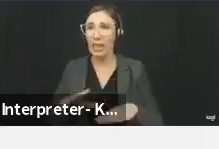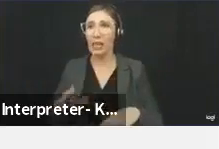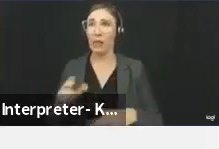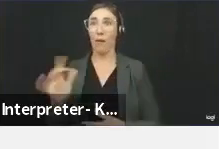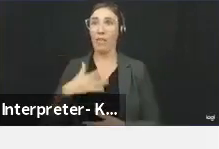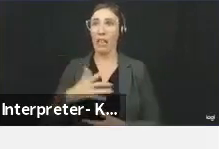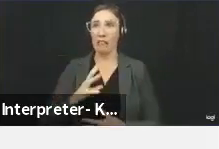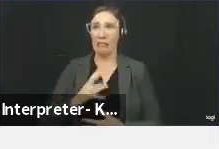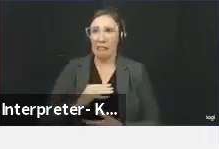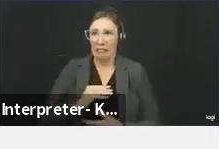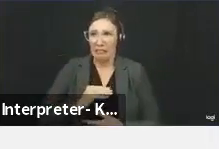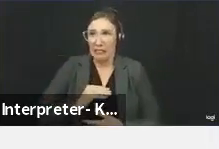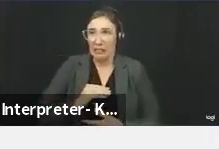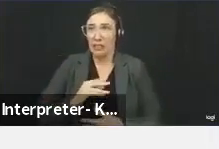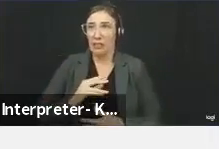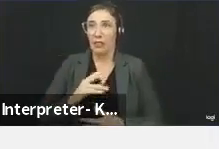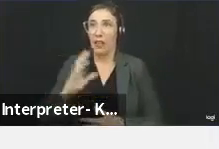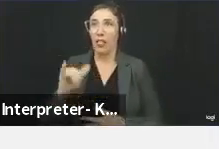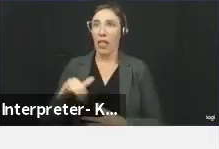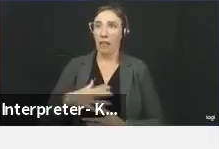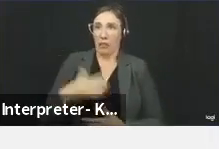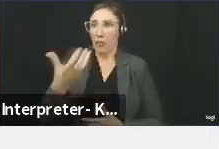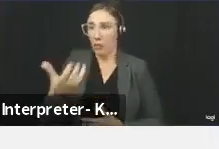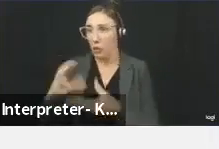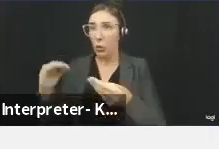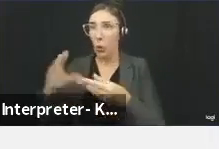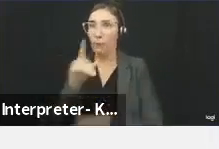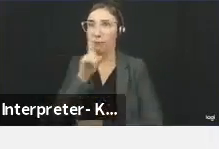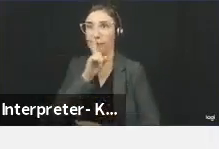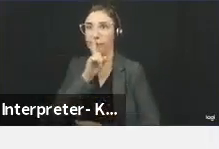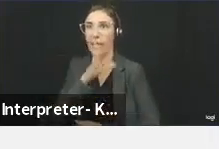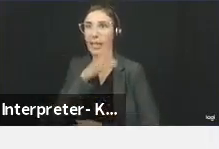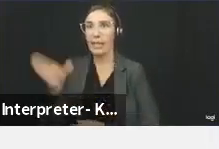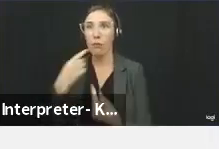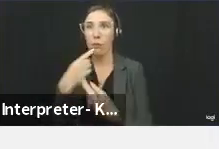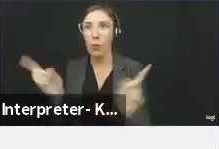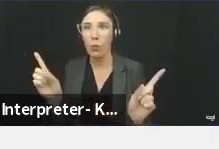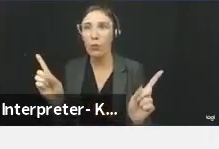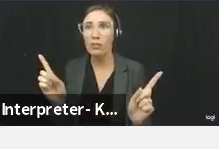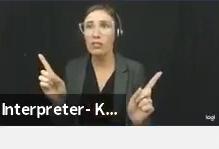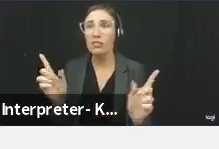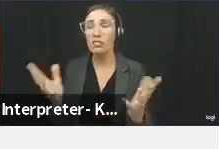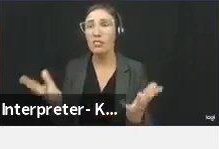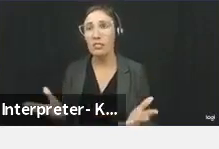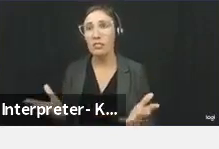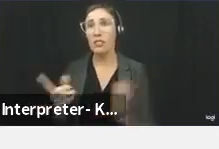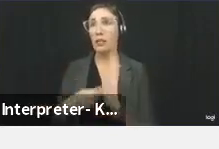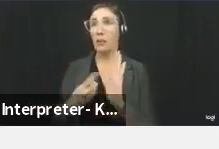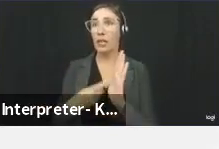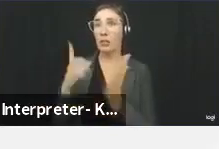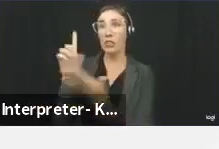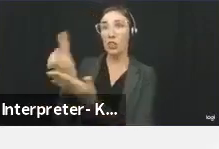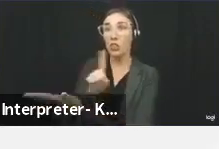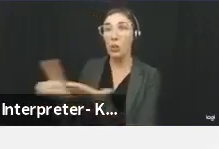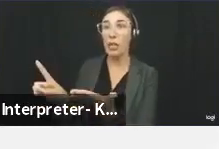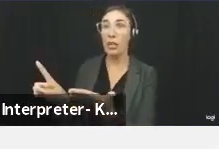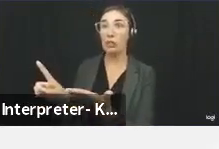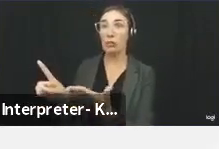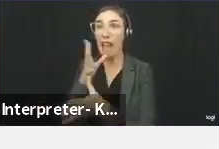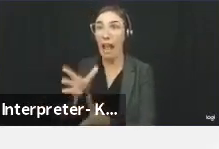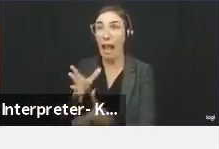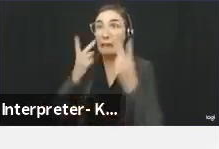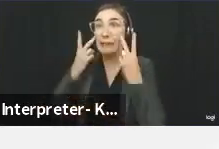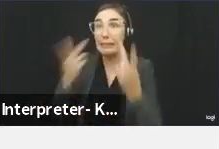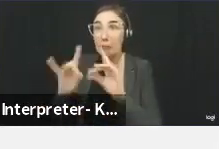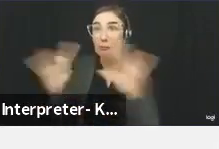and in the story that never gets told. Sometimes the instances of hate and discrimination are overt and it's easy to see, but we